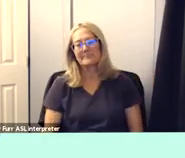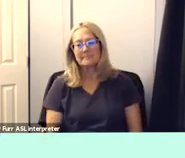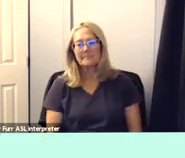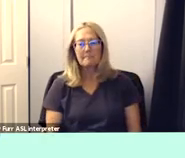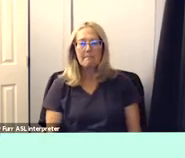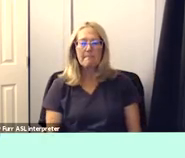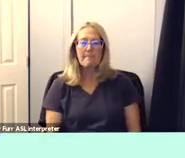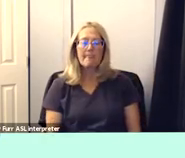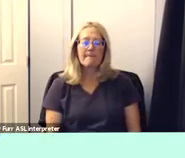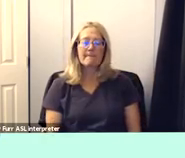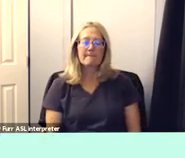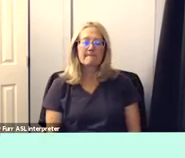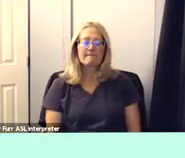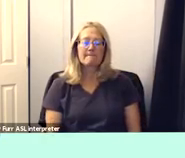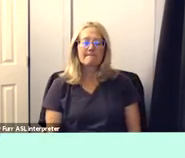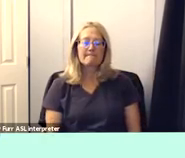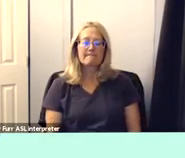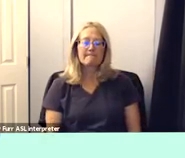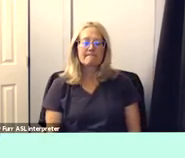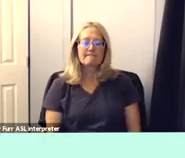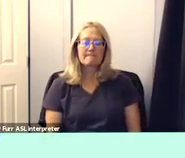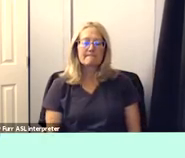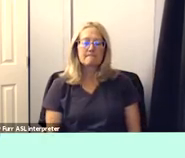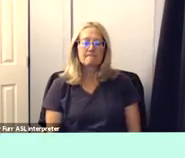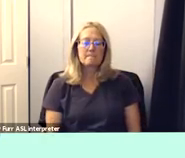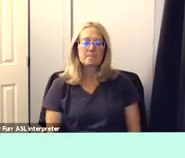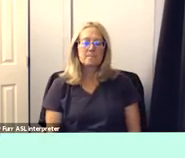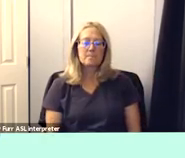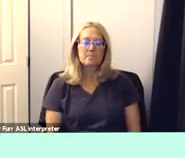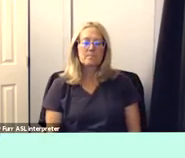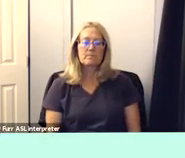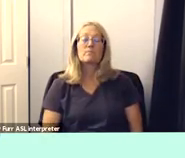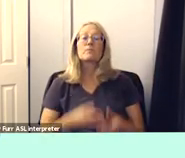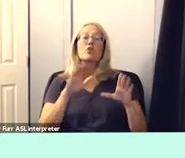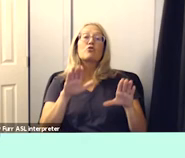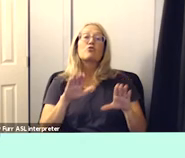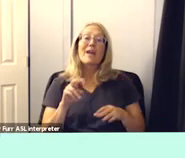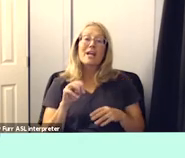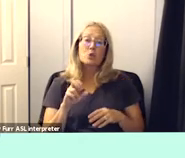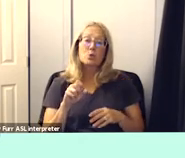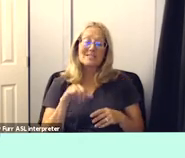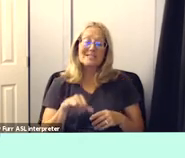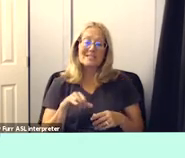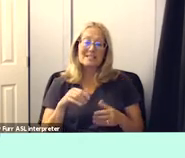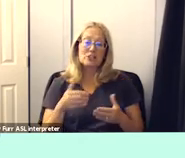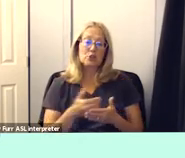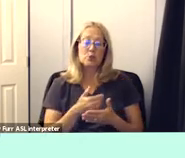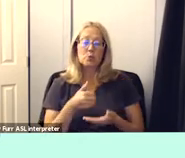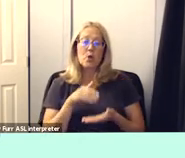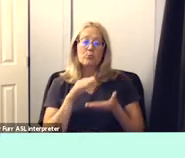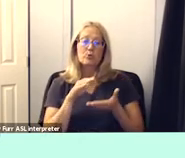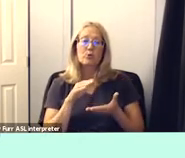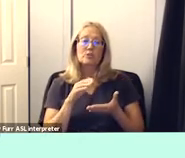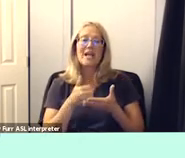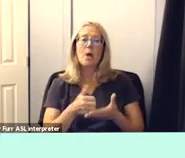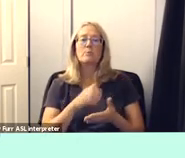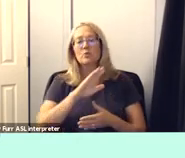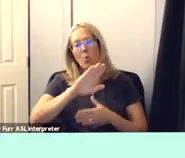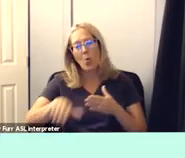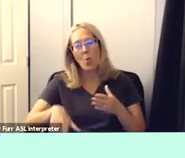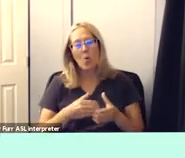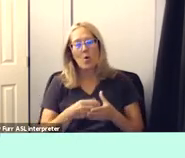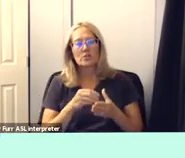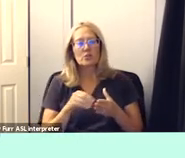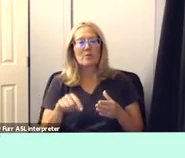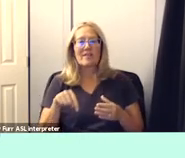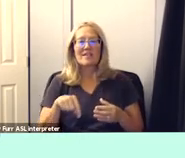but the the great thing is that this this approach serves all of our students this is the